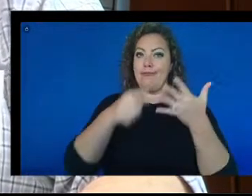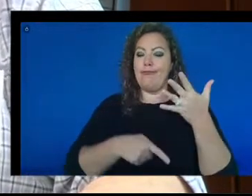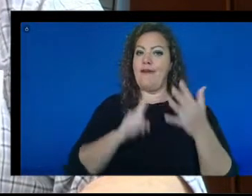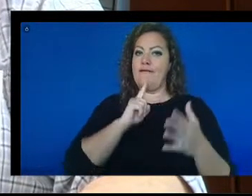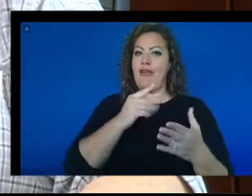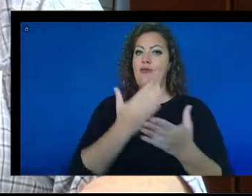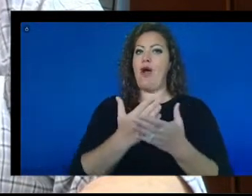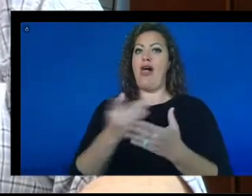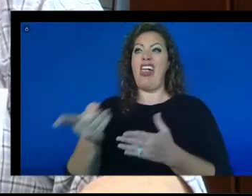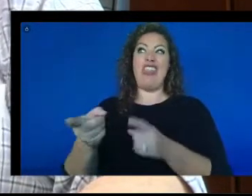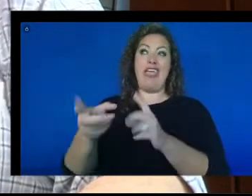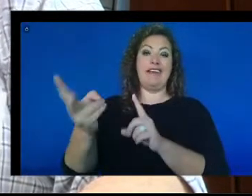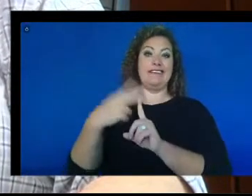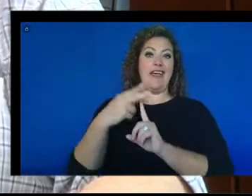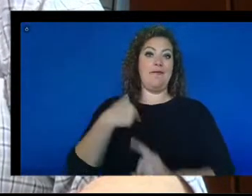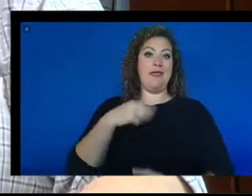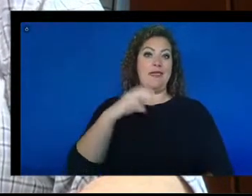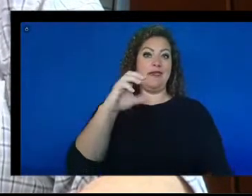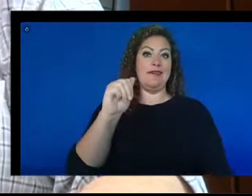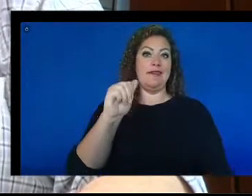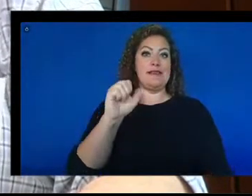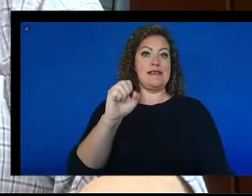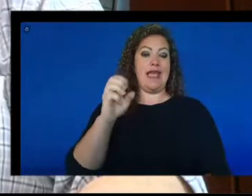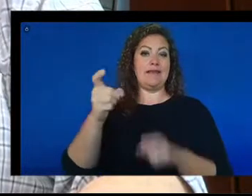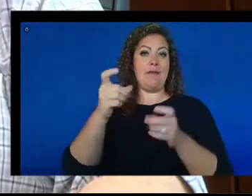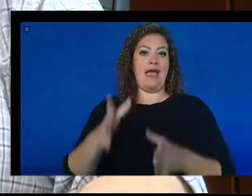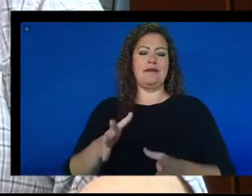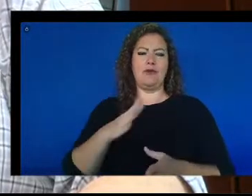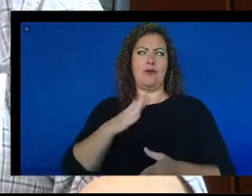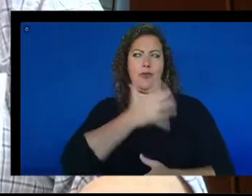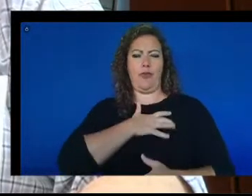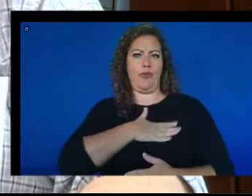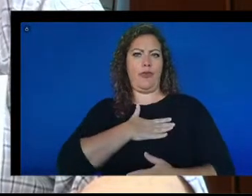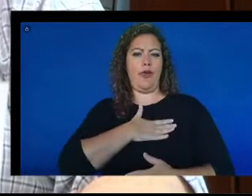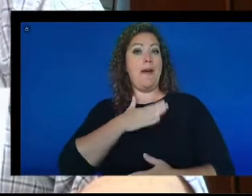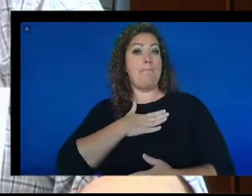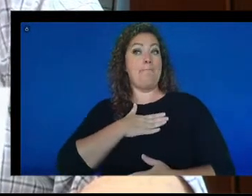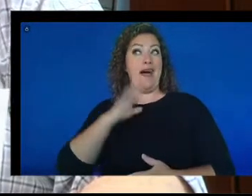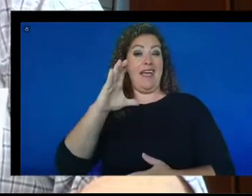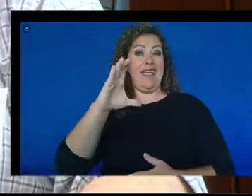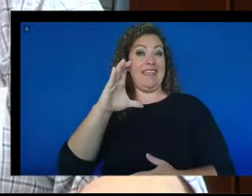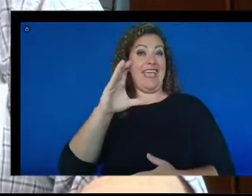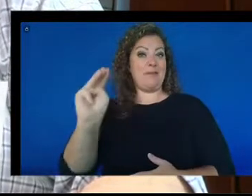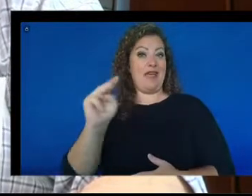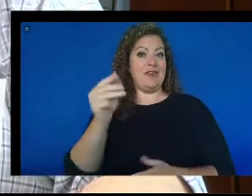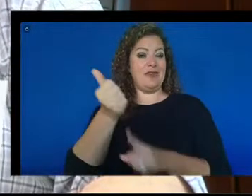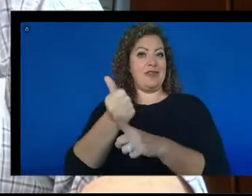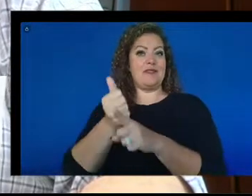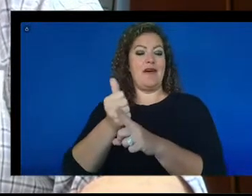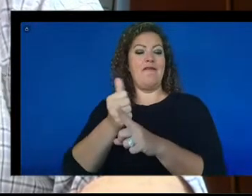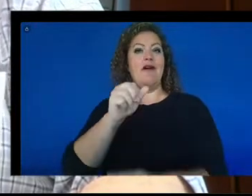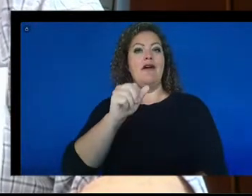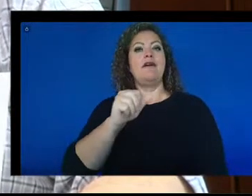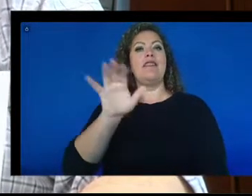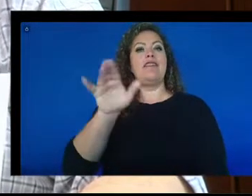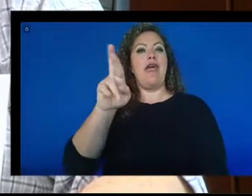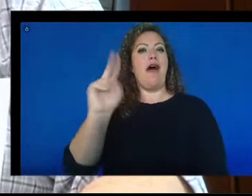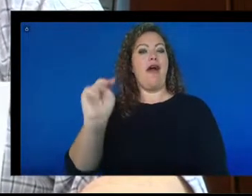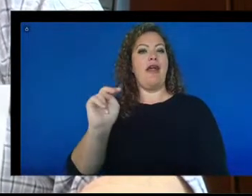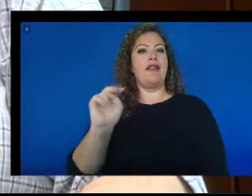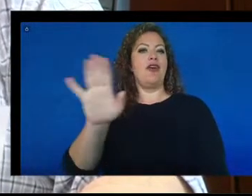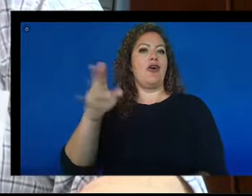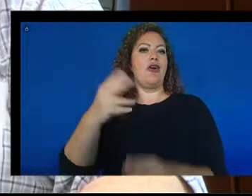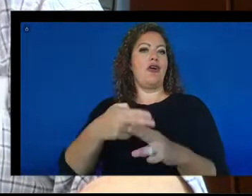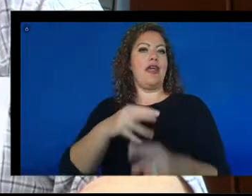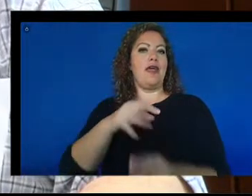What a pleasure. Mine is an RN with a Bachelor of Science in Nursing who nourishes stuff. Her name is